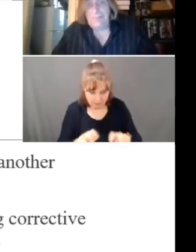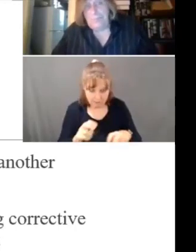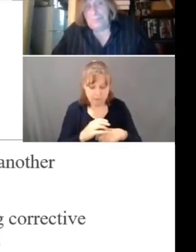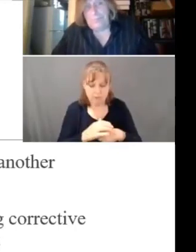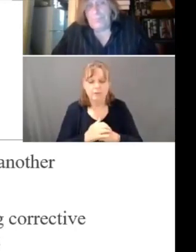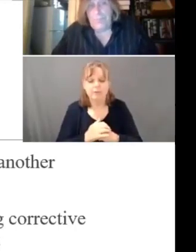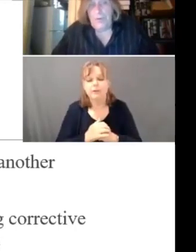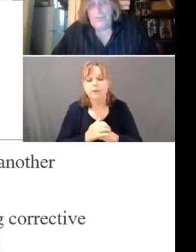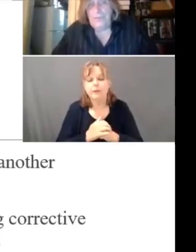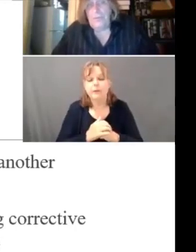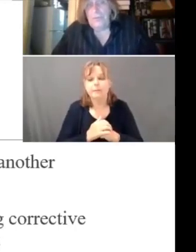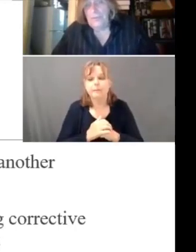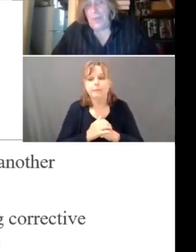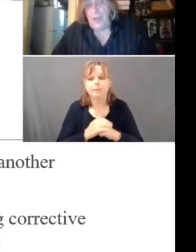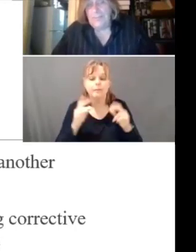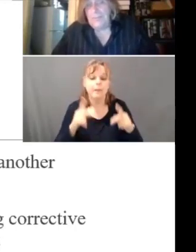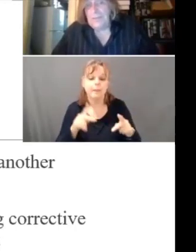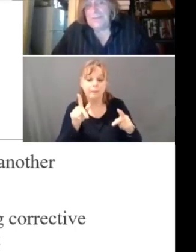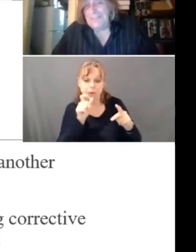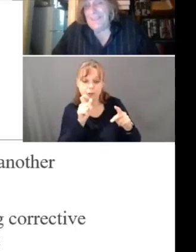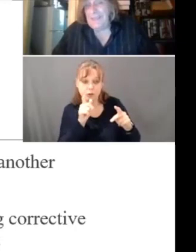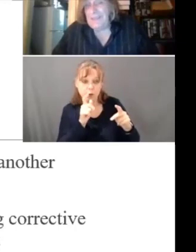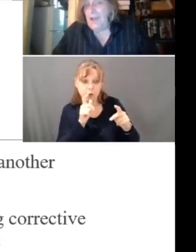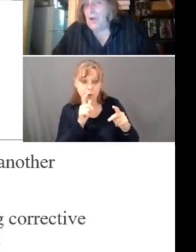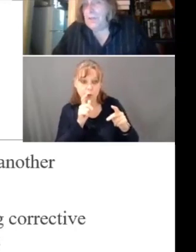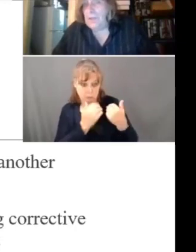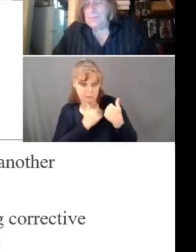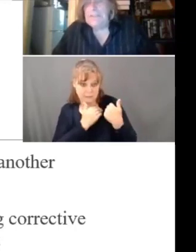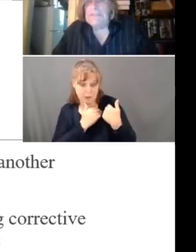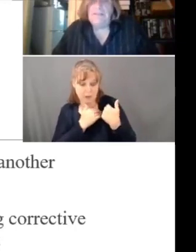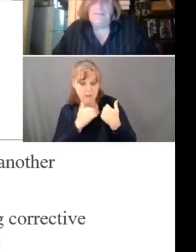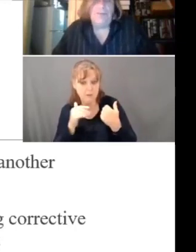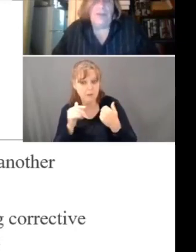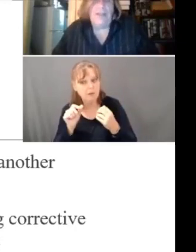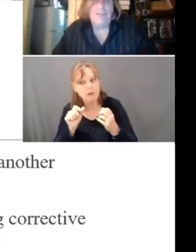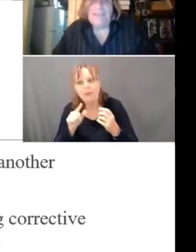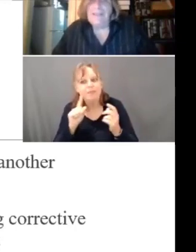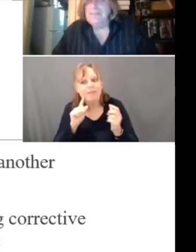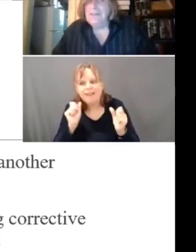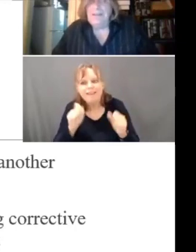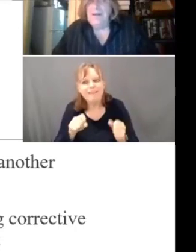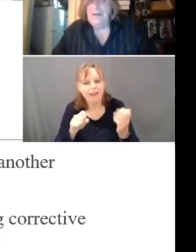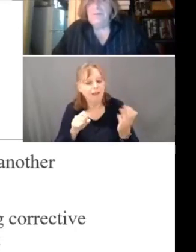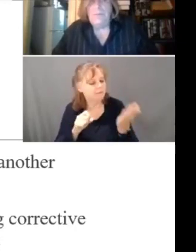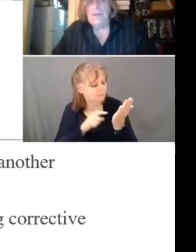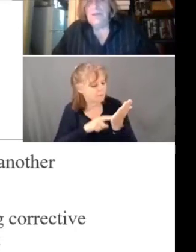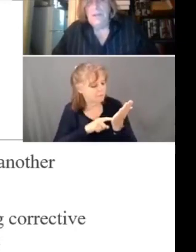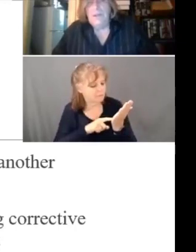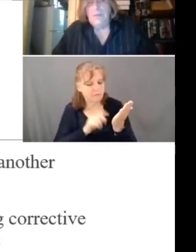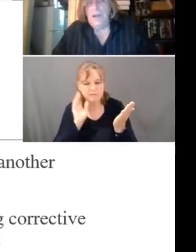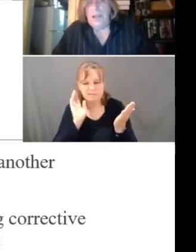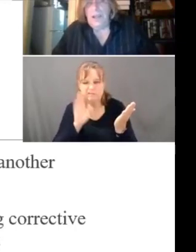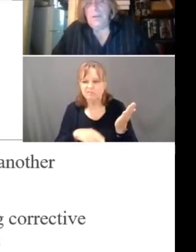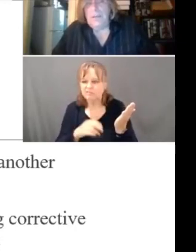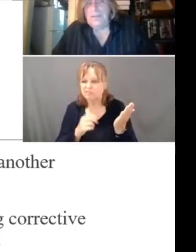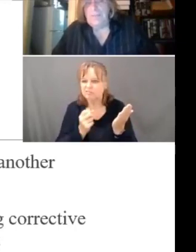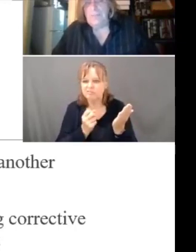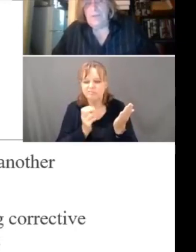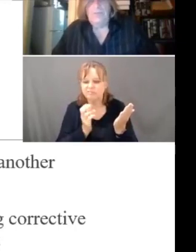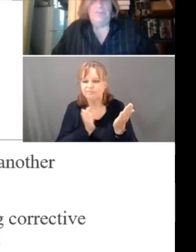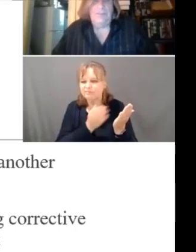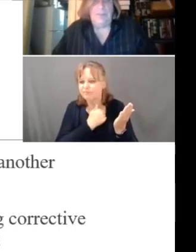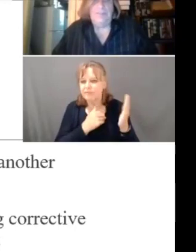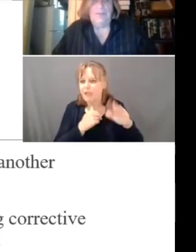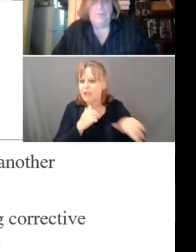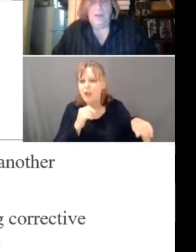the, the person who's responsible, they can go in a completely different direction. They could say, no, we're, we're not going to accept